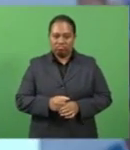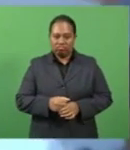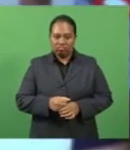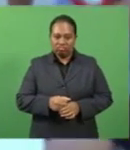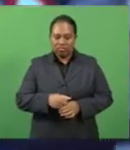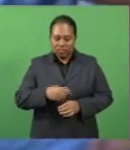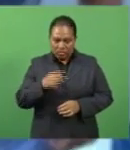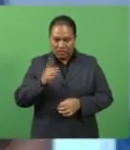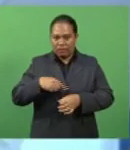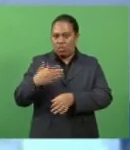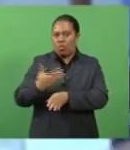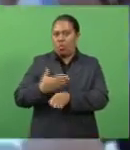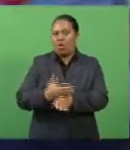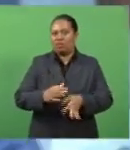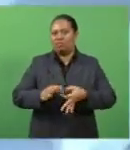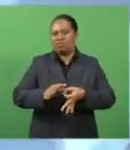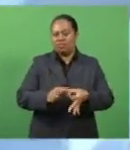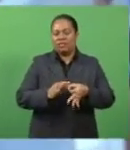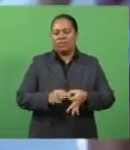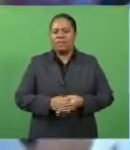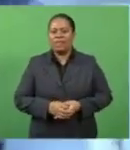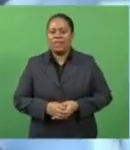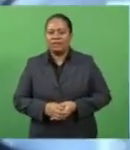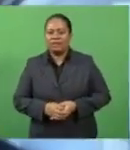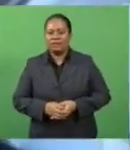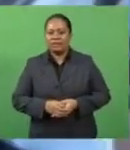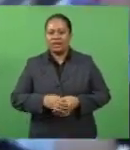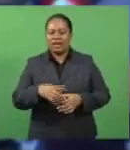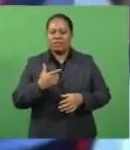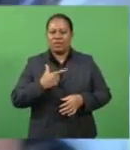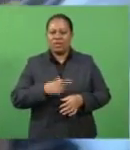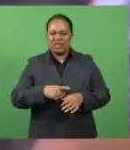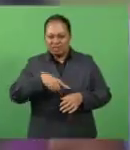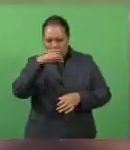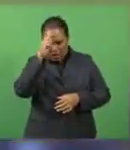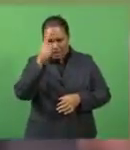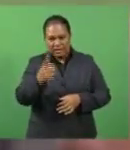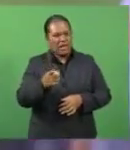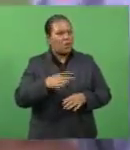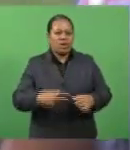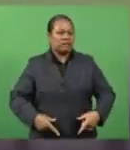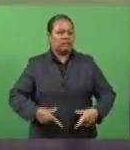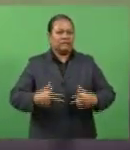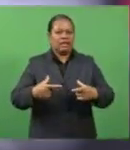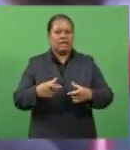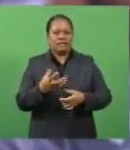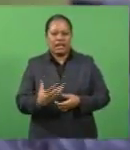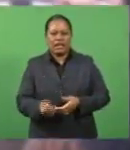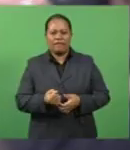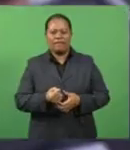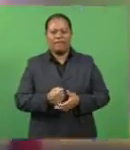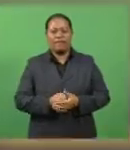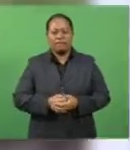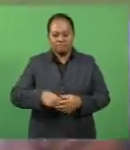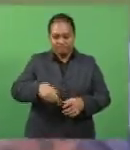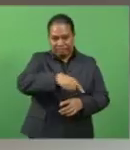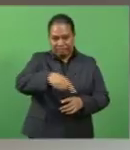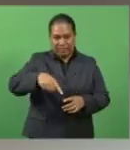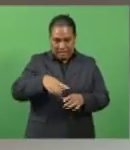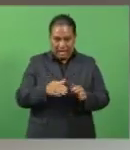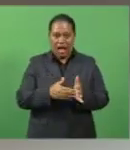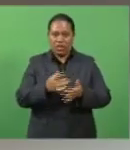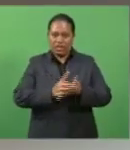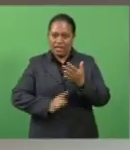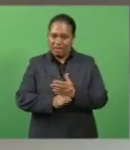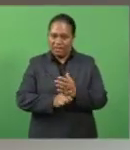we were to go to Australia. We're very keen to understand what the challenges are around our unique situation